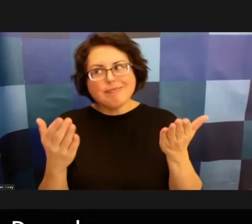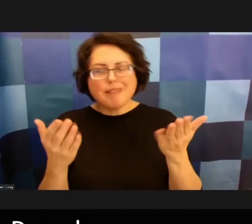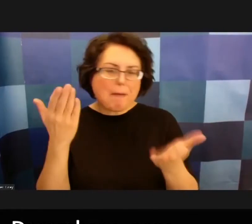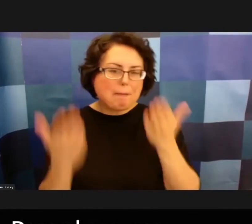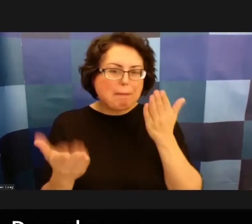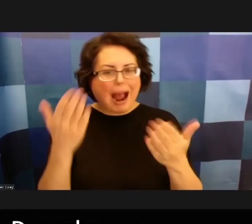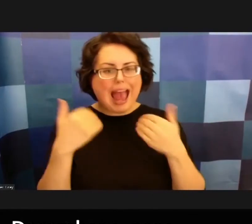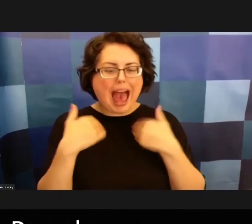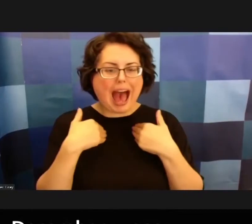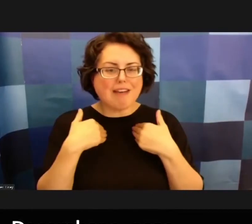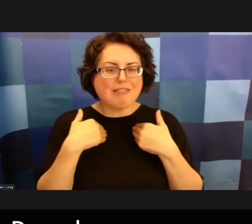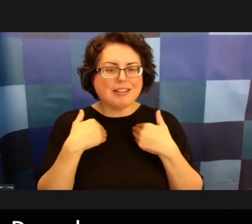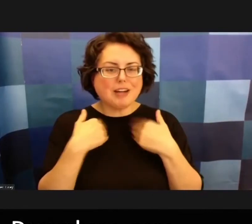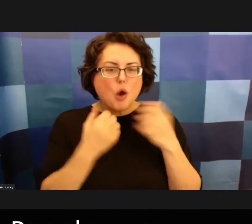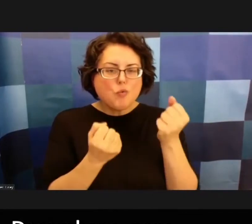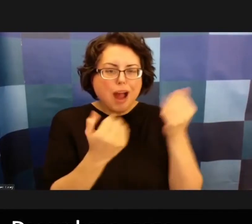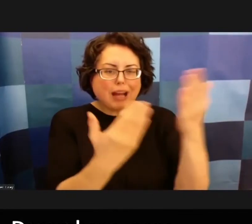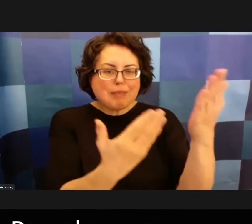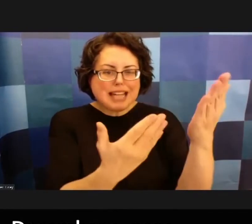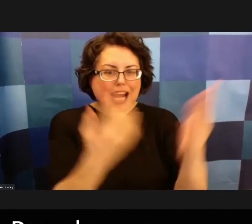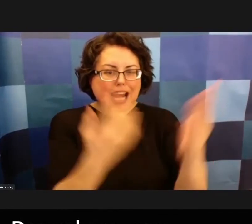about how that